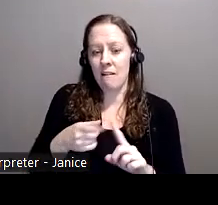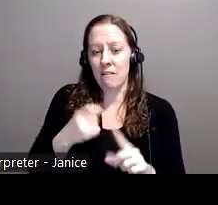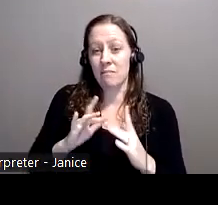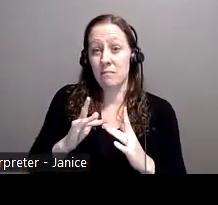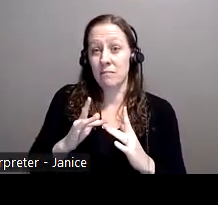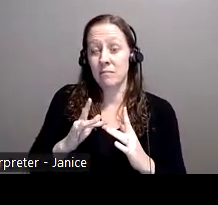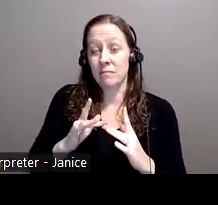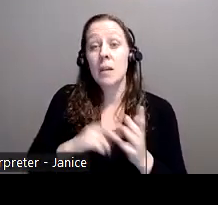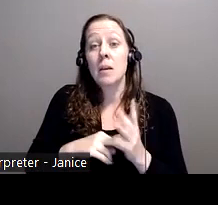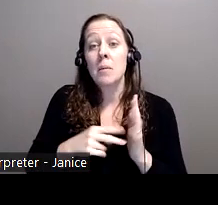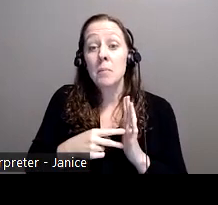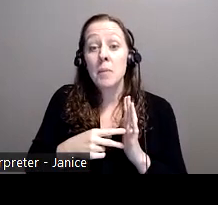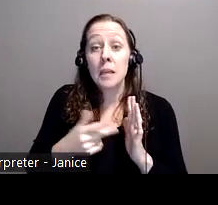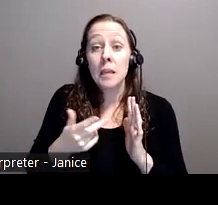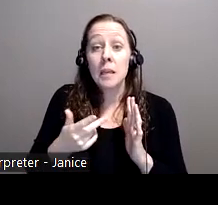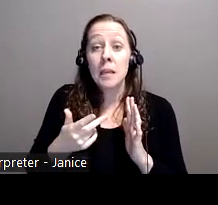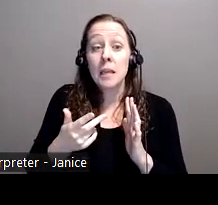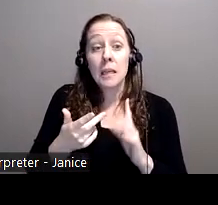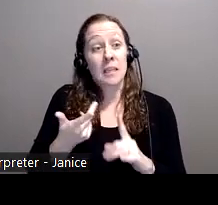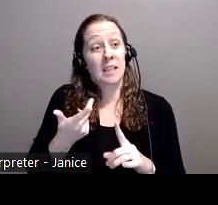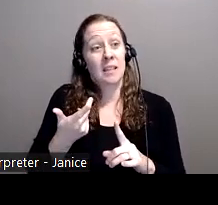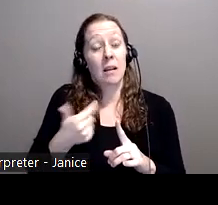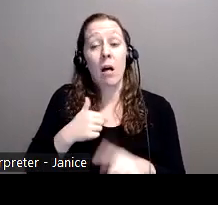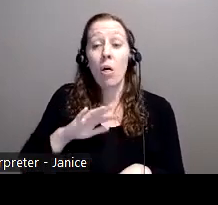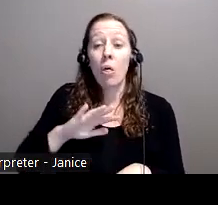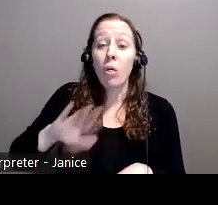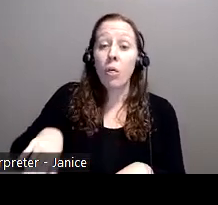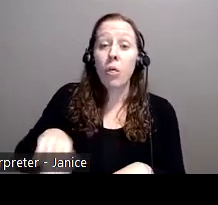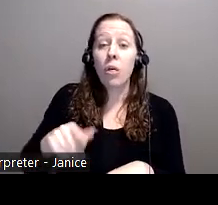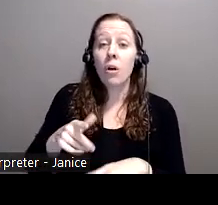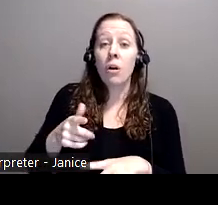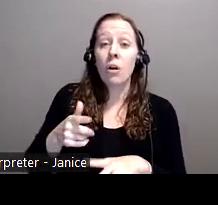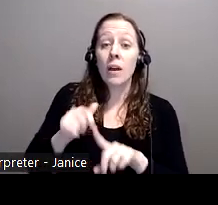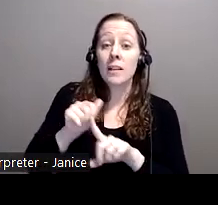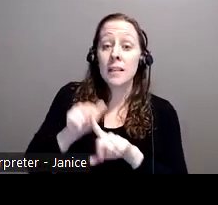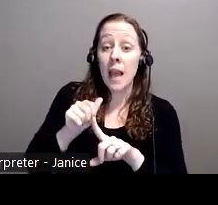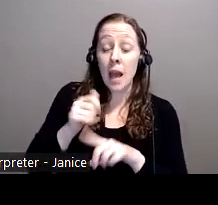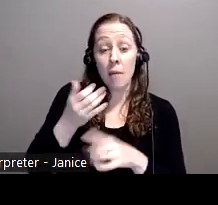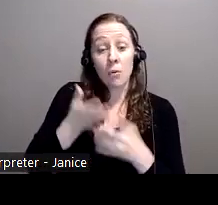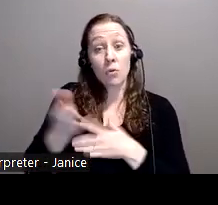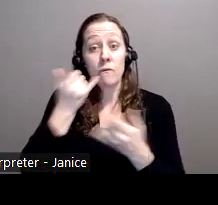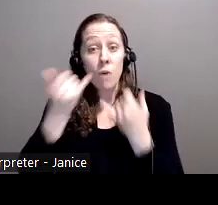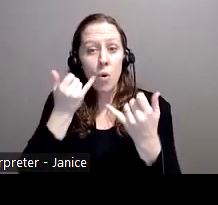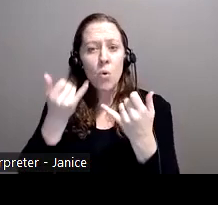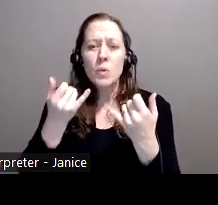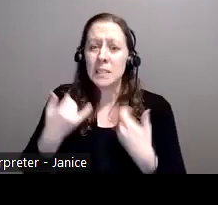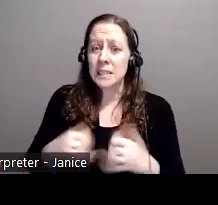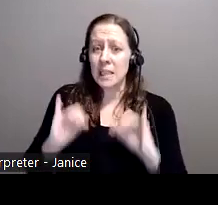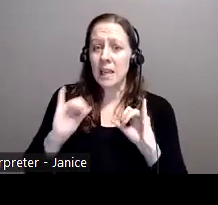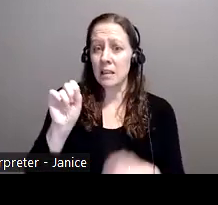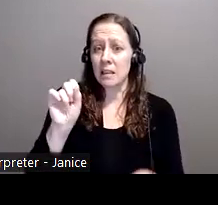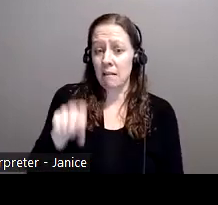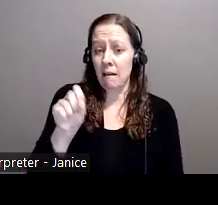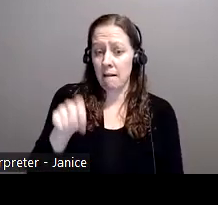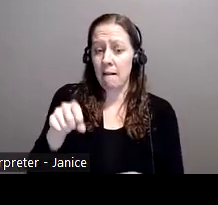to downplay the fact that a lot of scams are being initiated over the telephone, because they still are, as we all know.